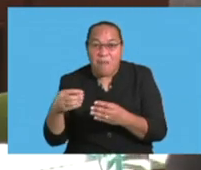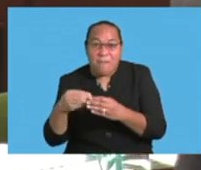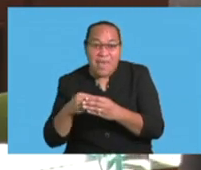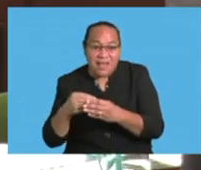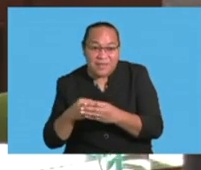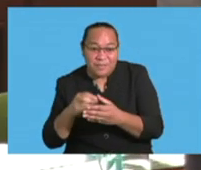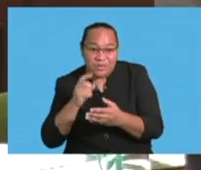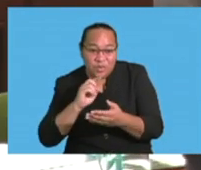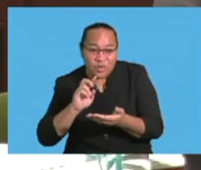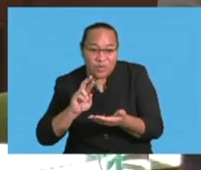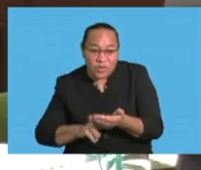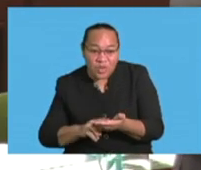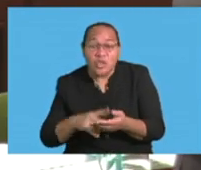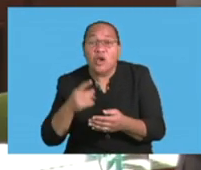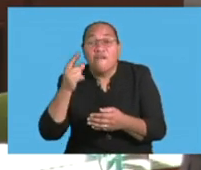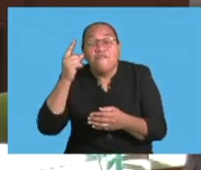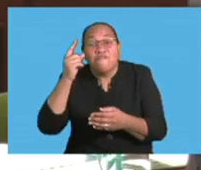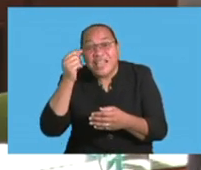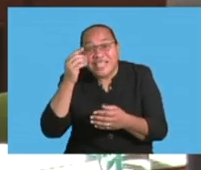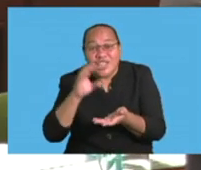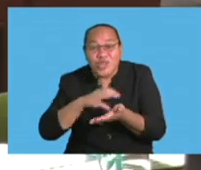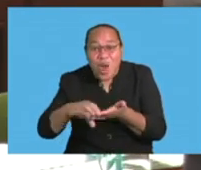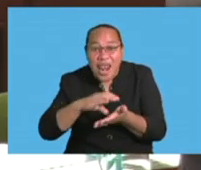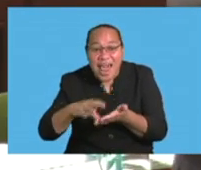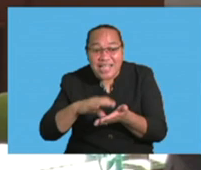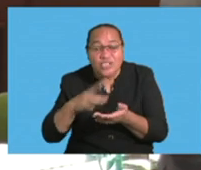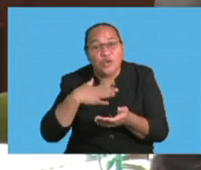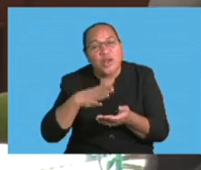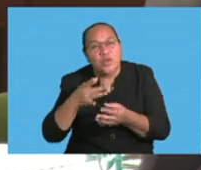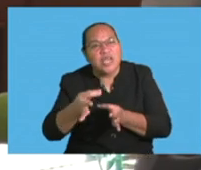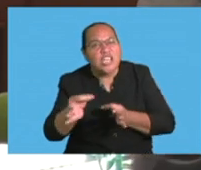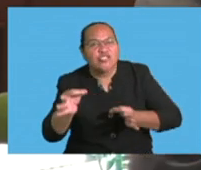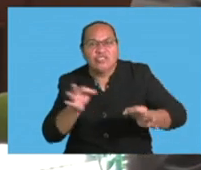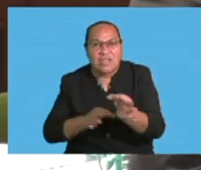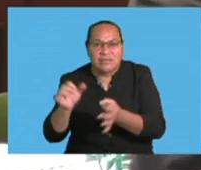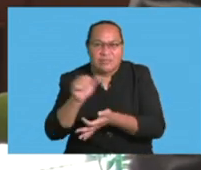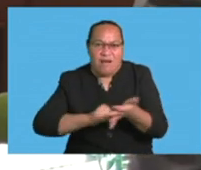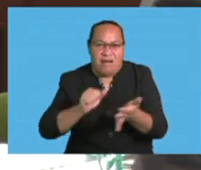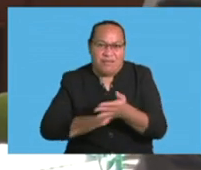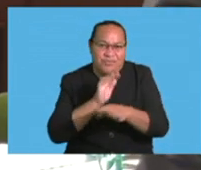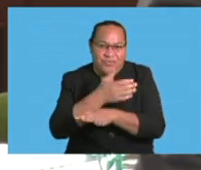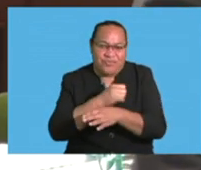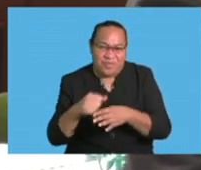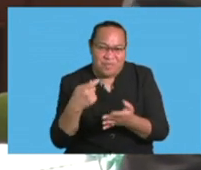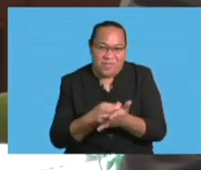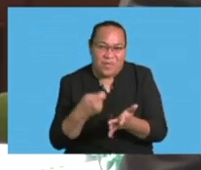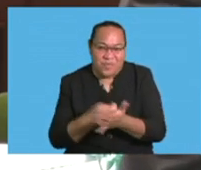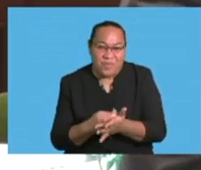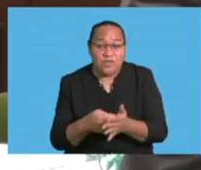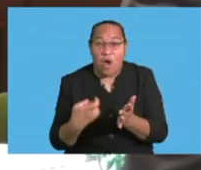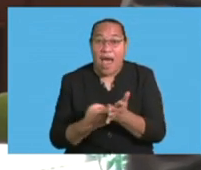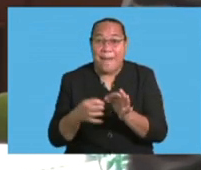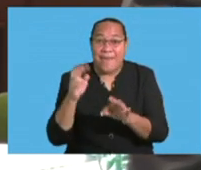importers drawdown in the Fijian dollar deposits and purchase foreign currency. As for RBF facilities Mr. Speaker Sir,